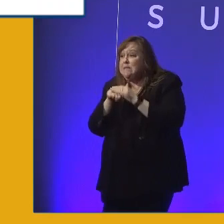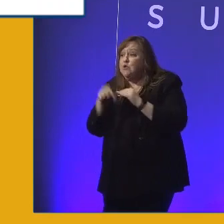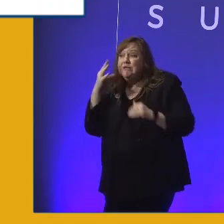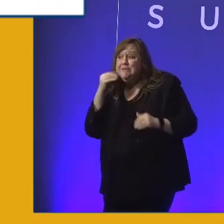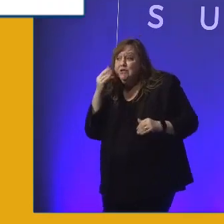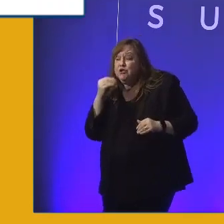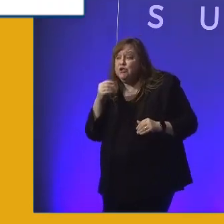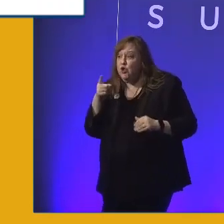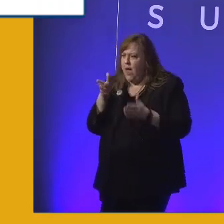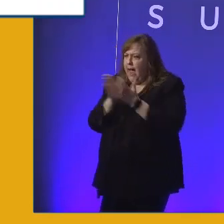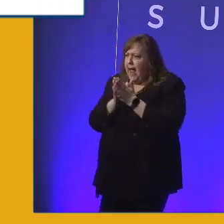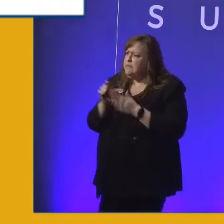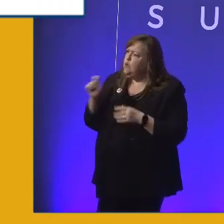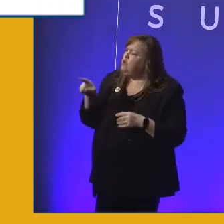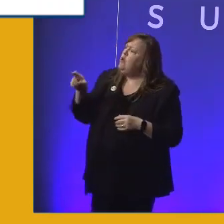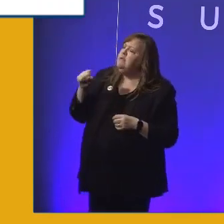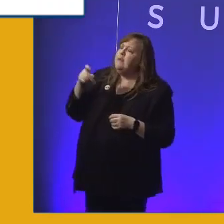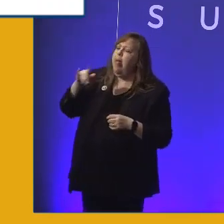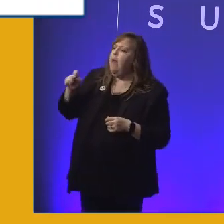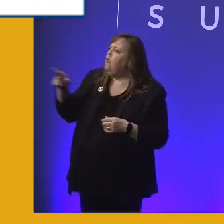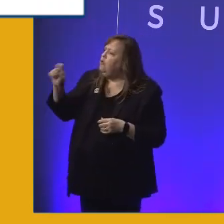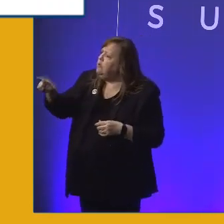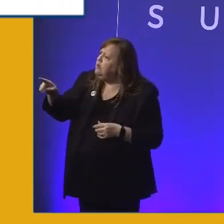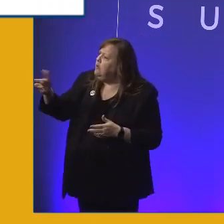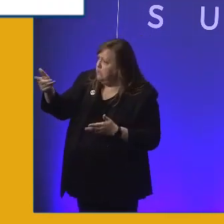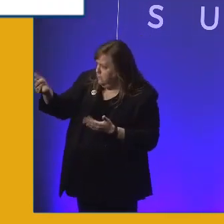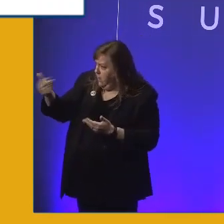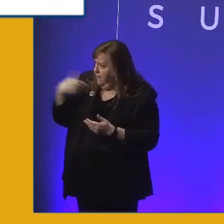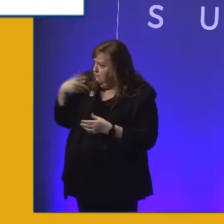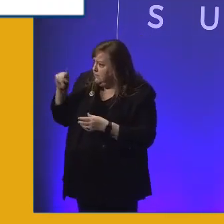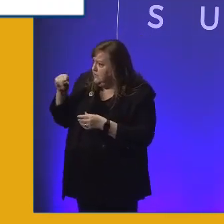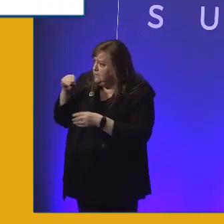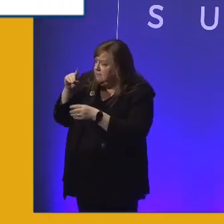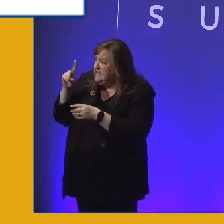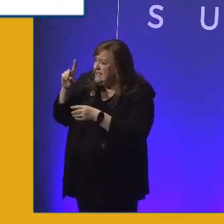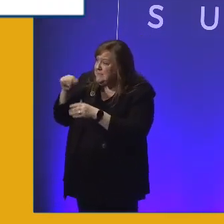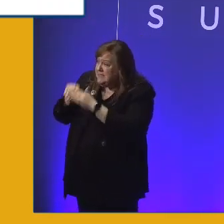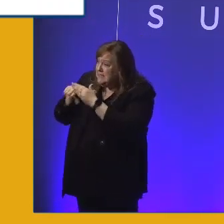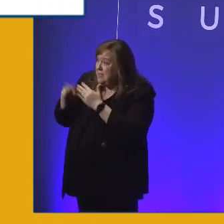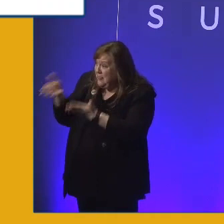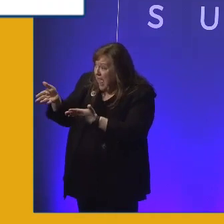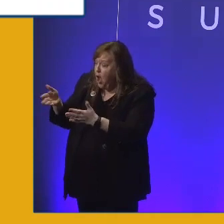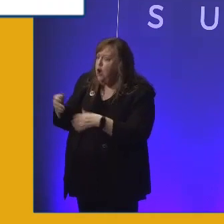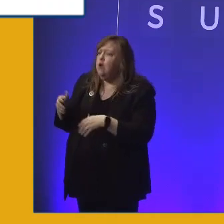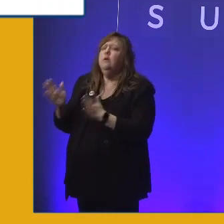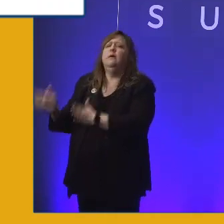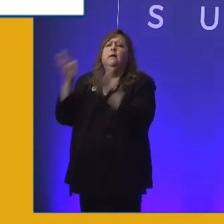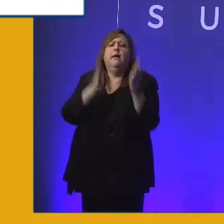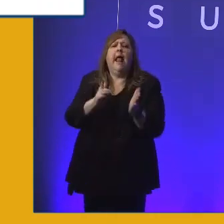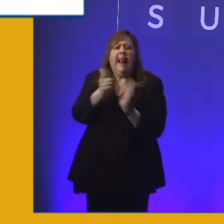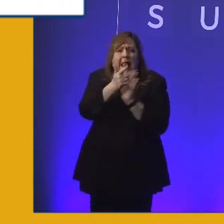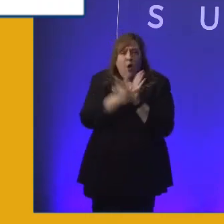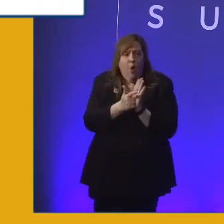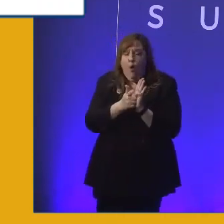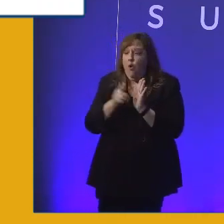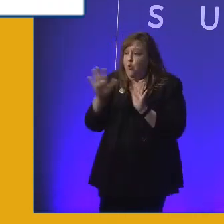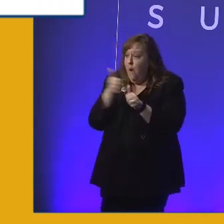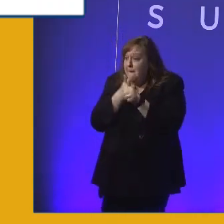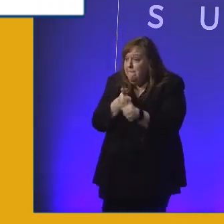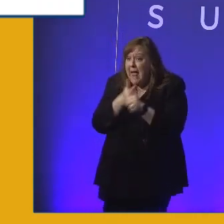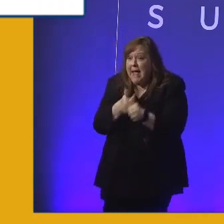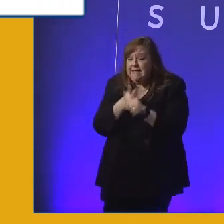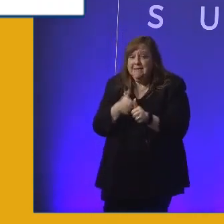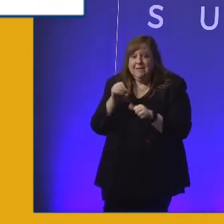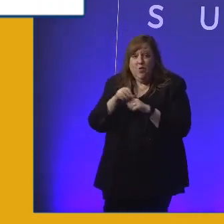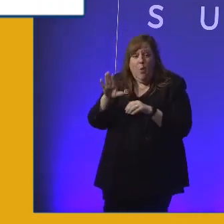Are you asking the question of your suppliers? Let's look at legal. Do you have good compliance within your organization? Are you hitting